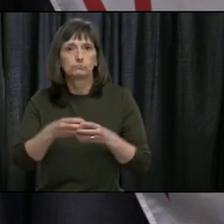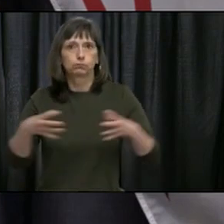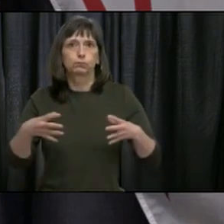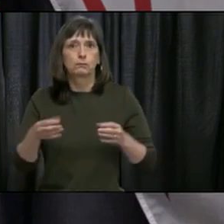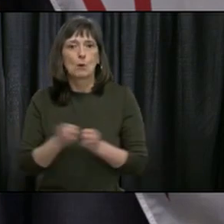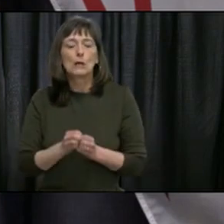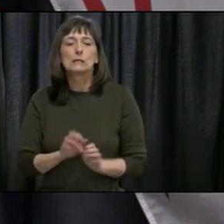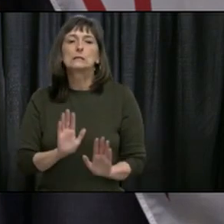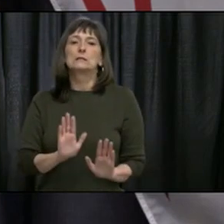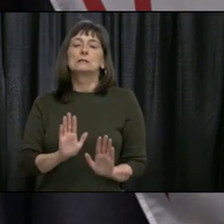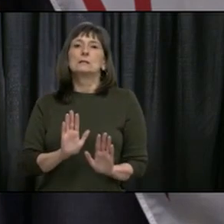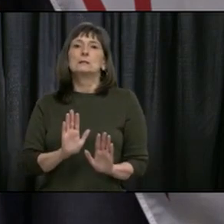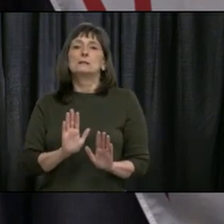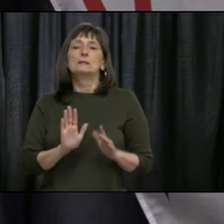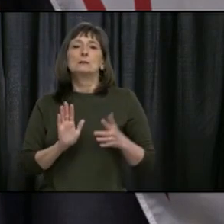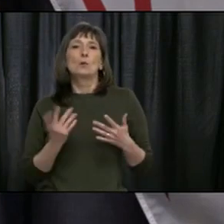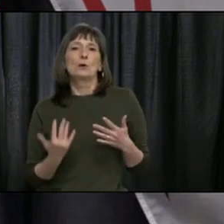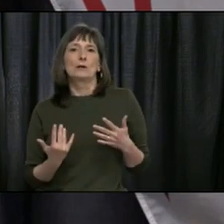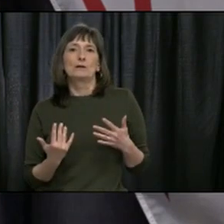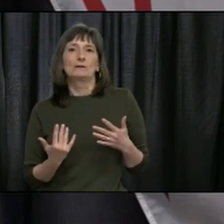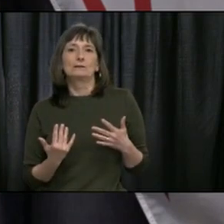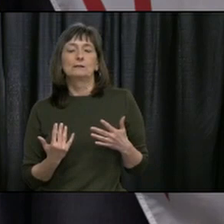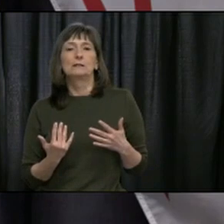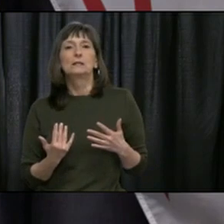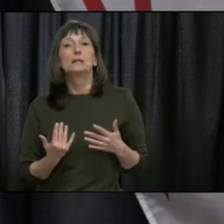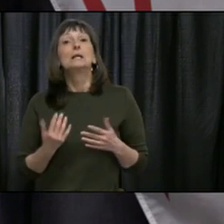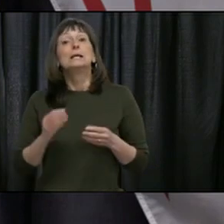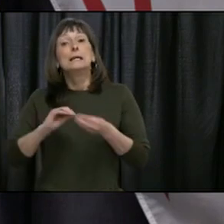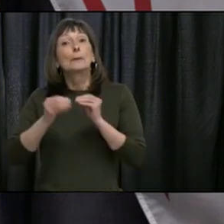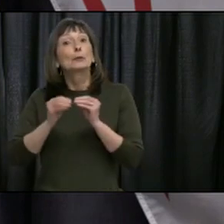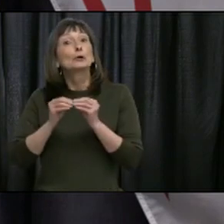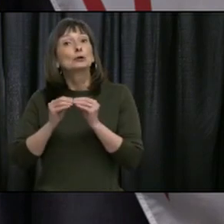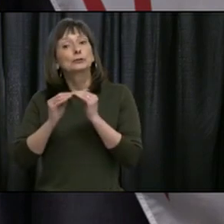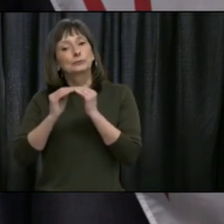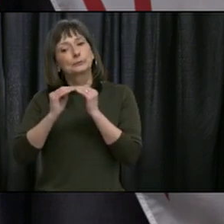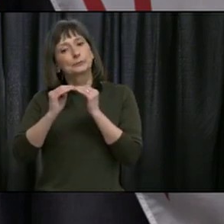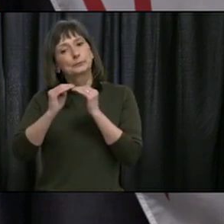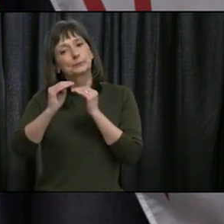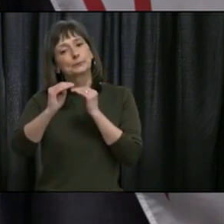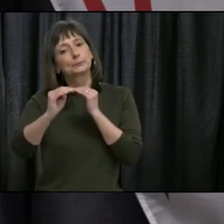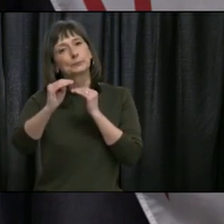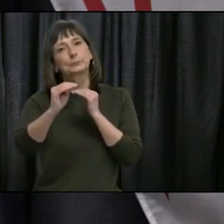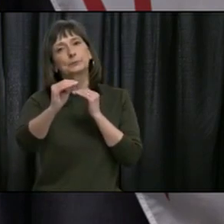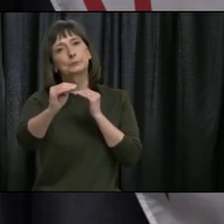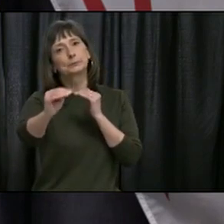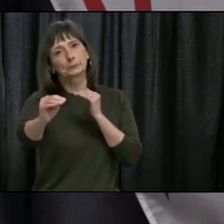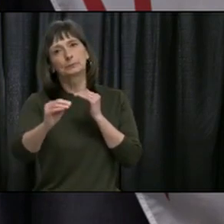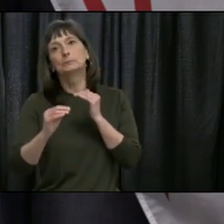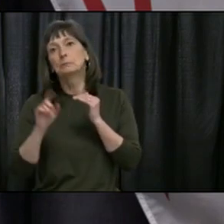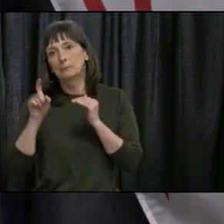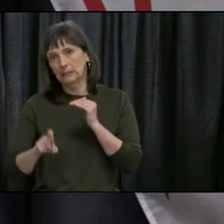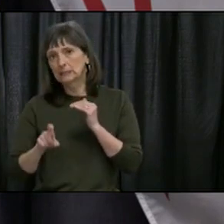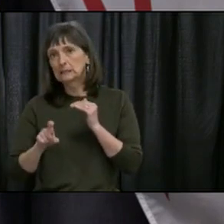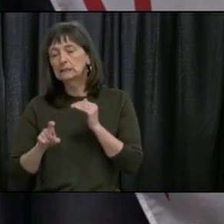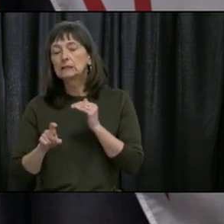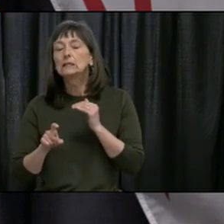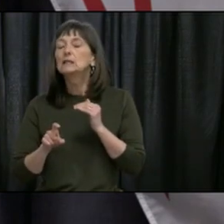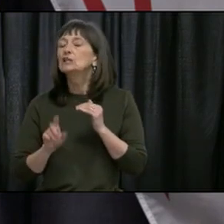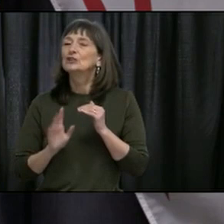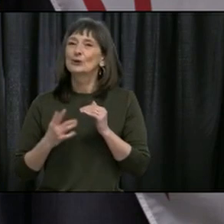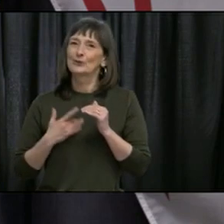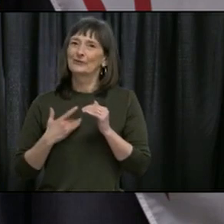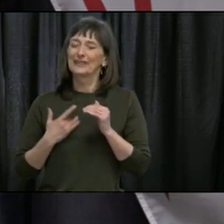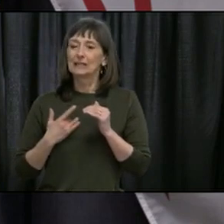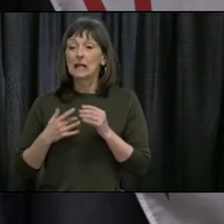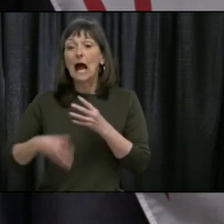make sure that the prevalence of the disease is low before we can make any determinations like that. So we felt it was